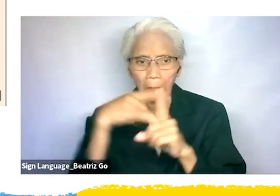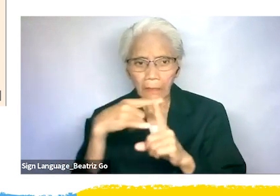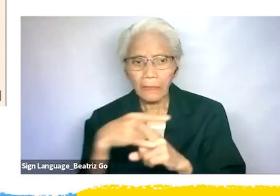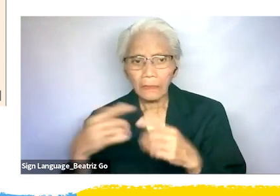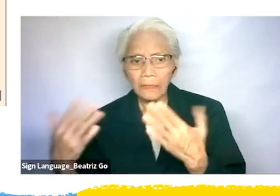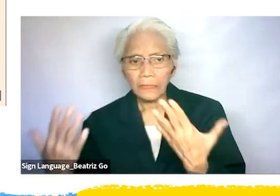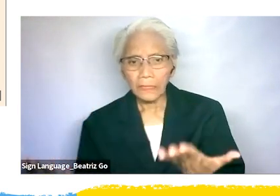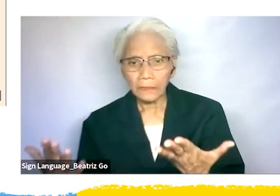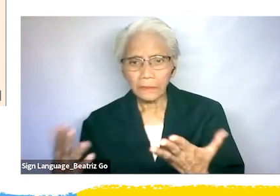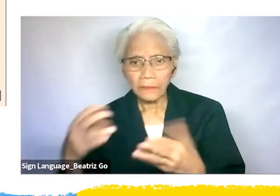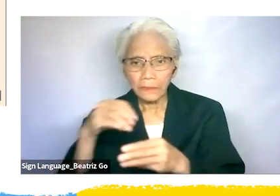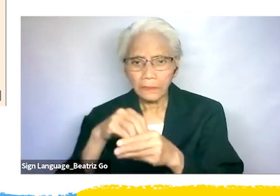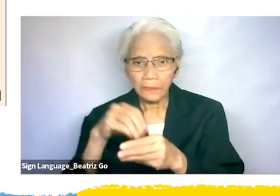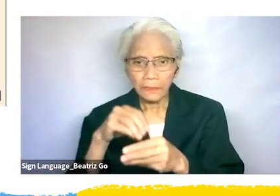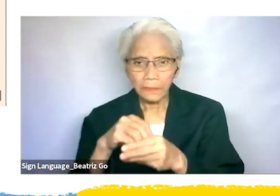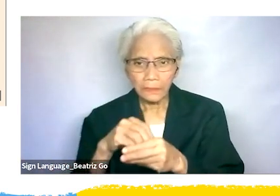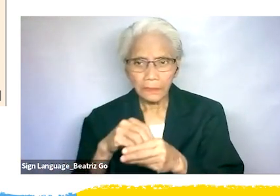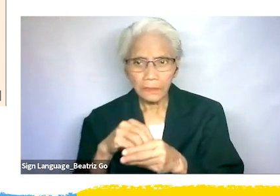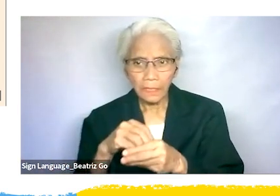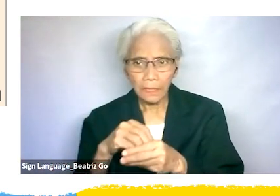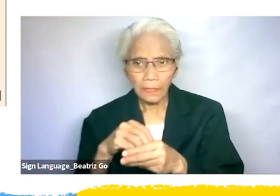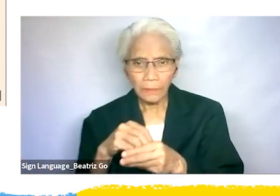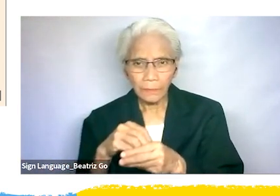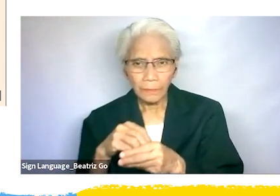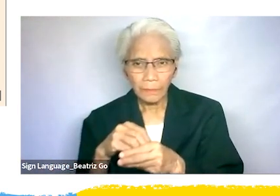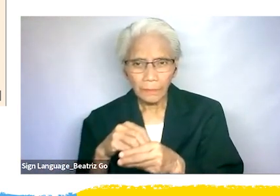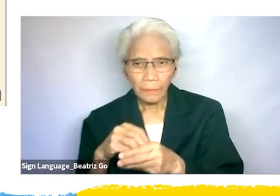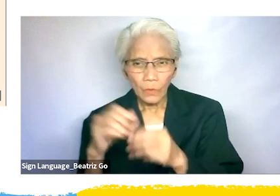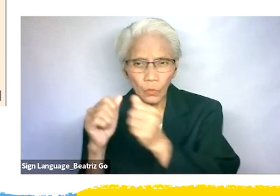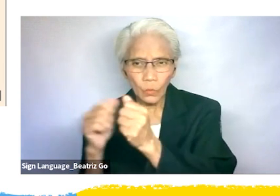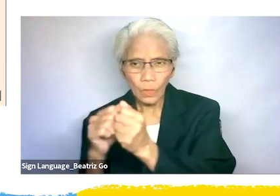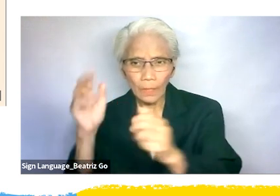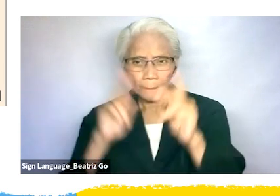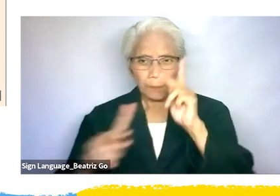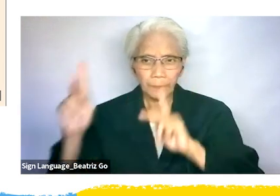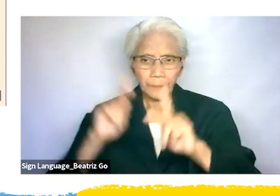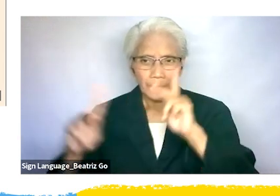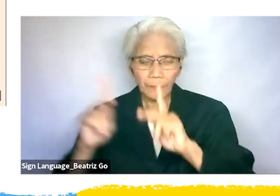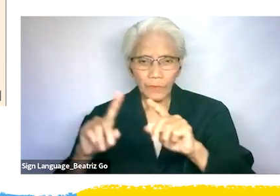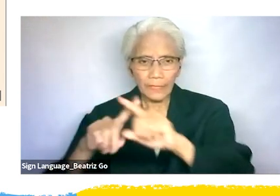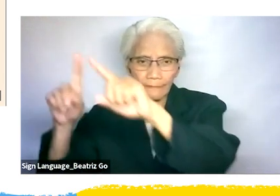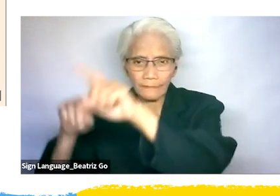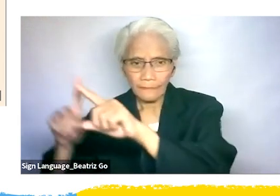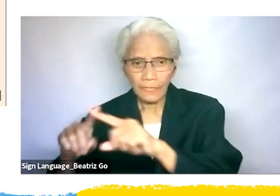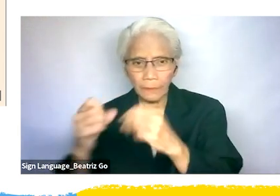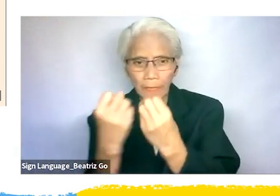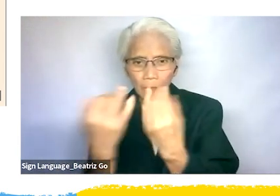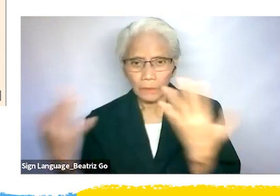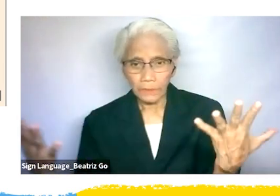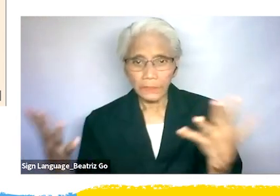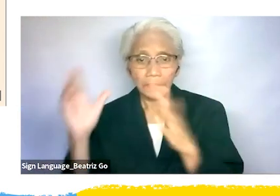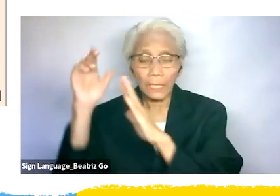ensignments in the online world by people with different opinions. Afterward, the